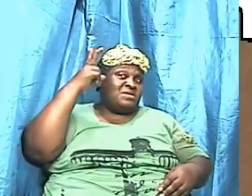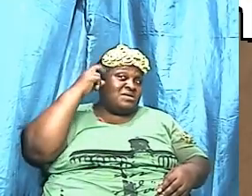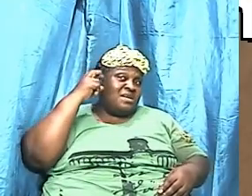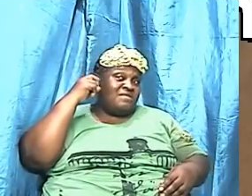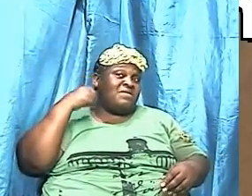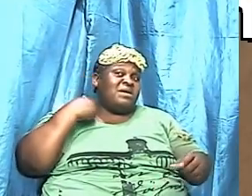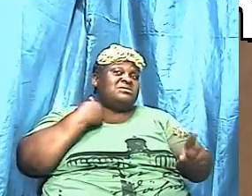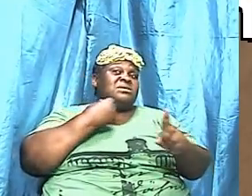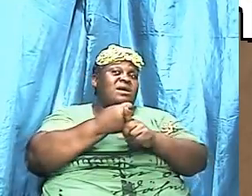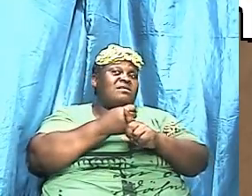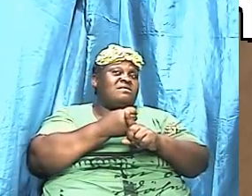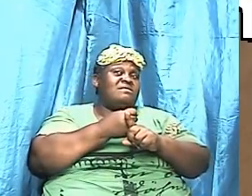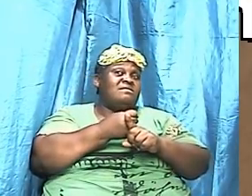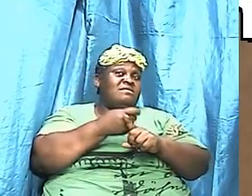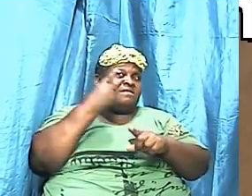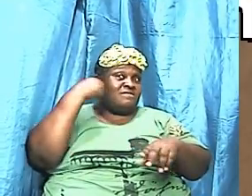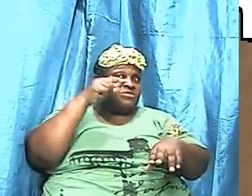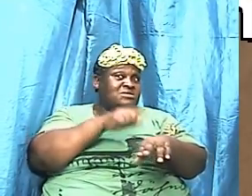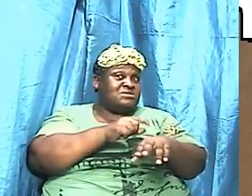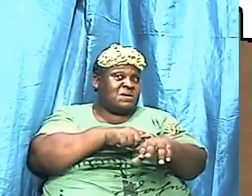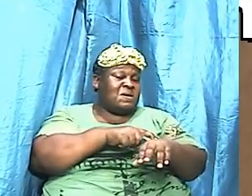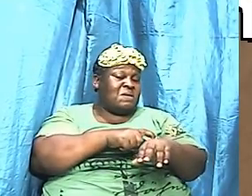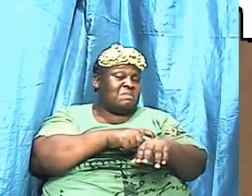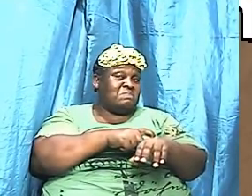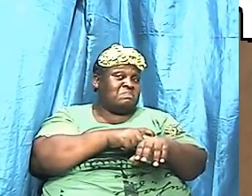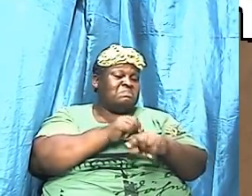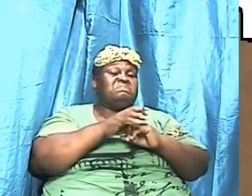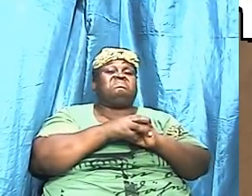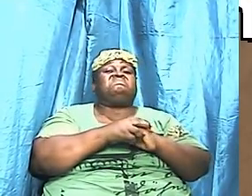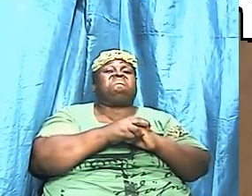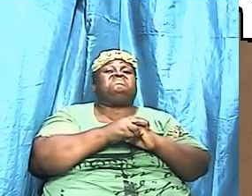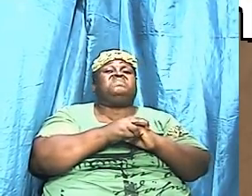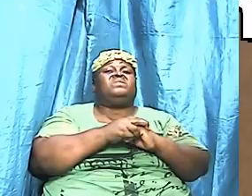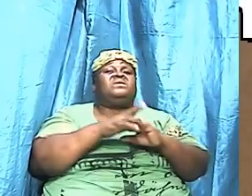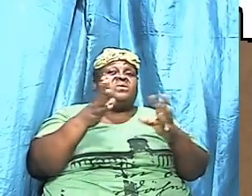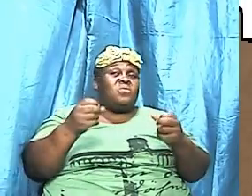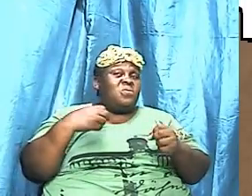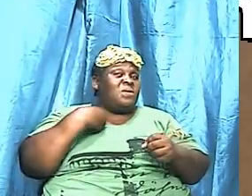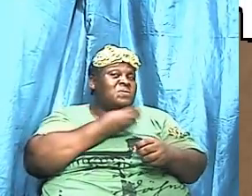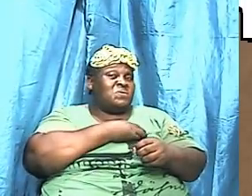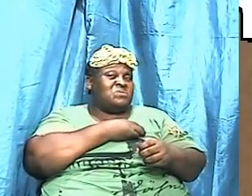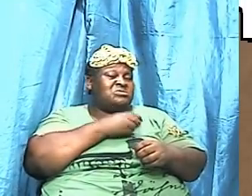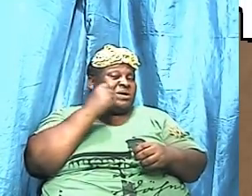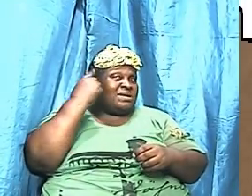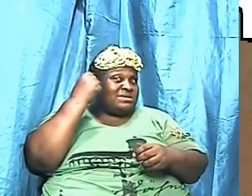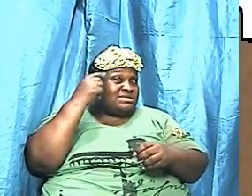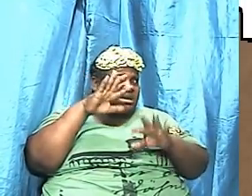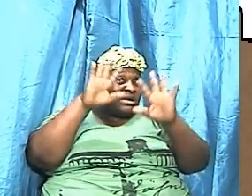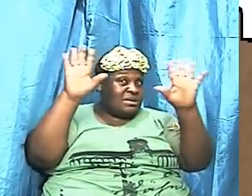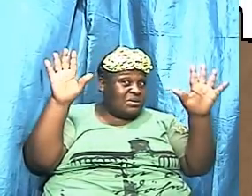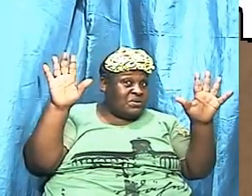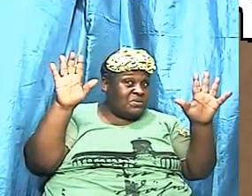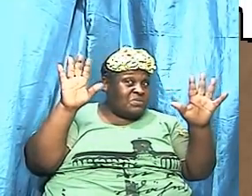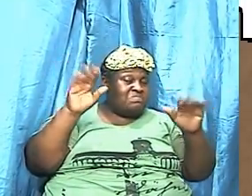and I want us to understand that I want us to be clear on that